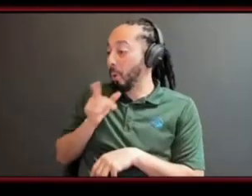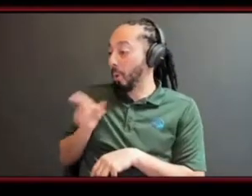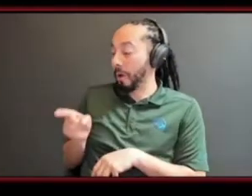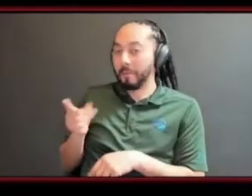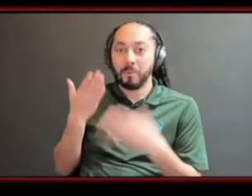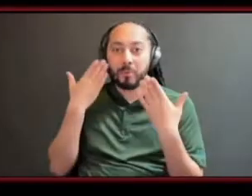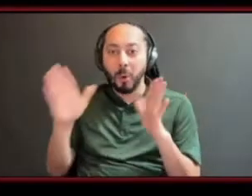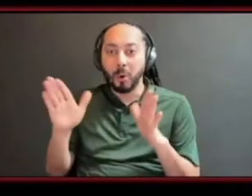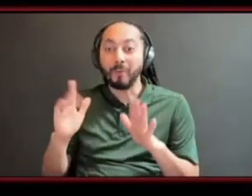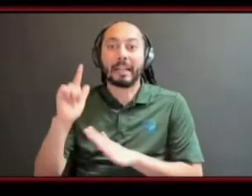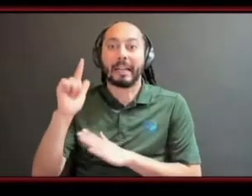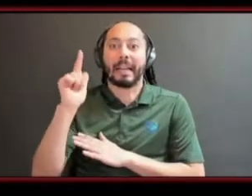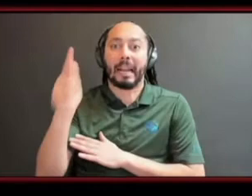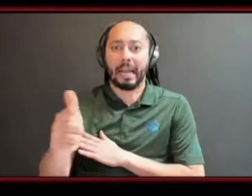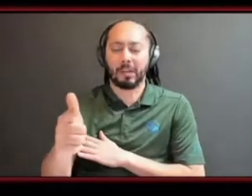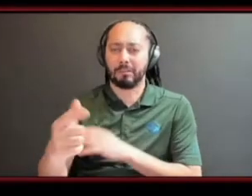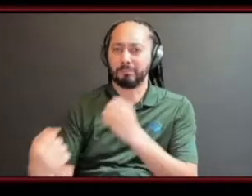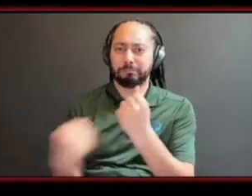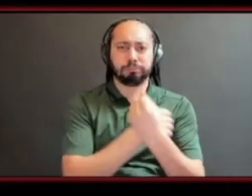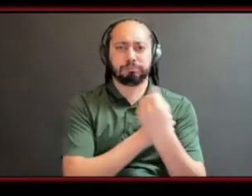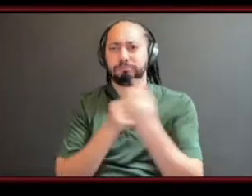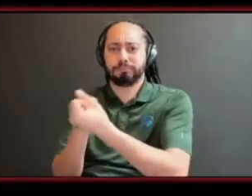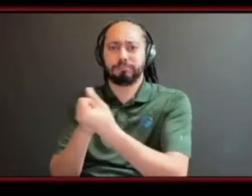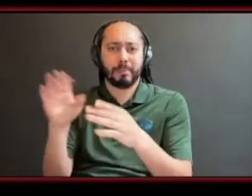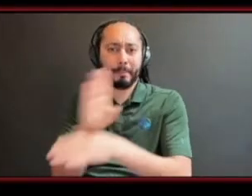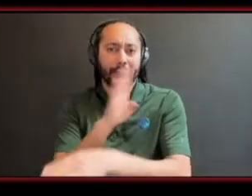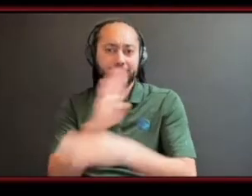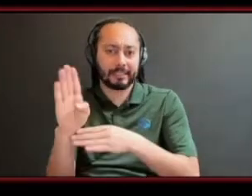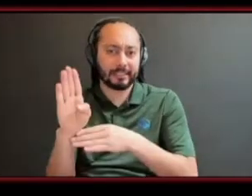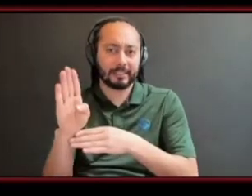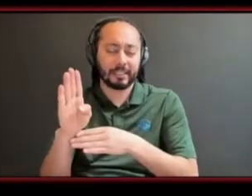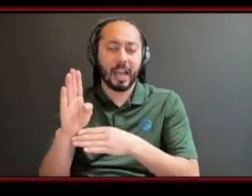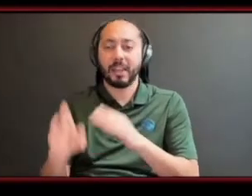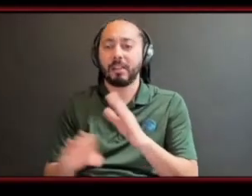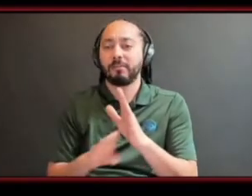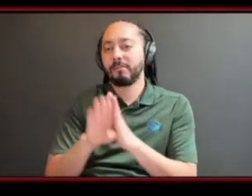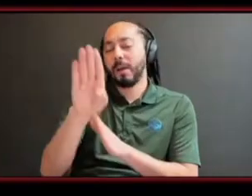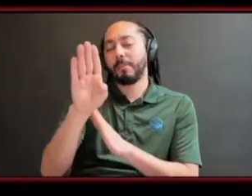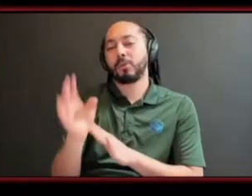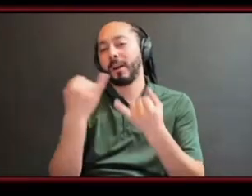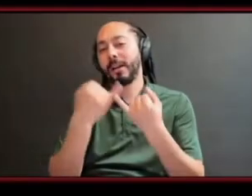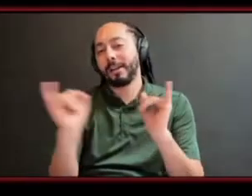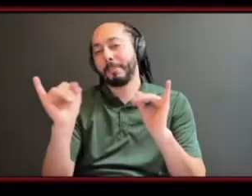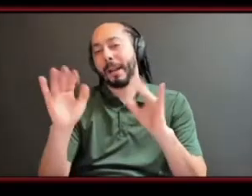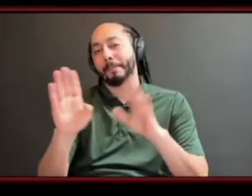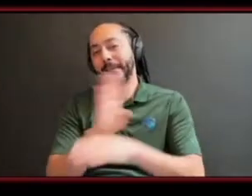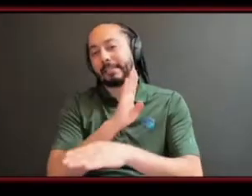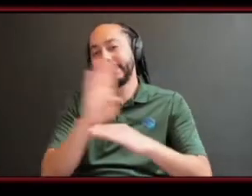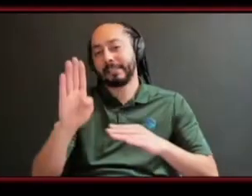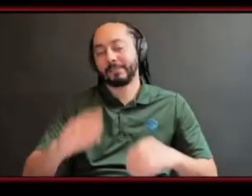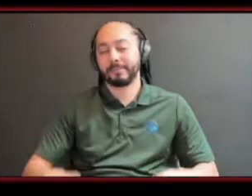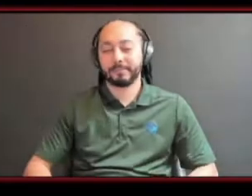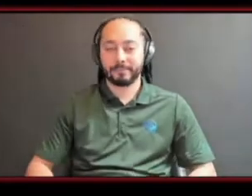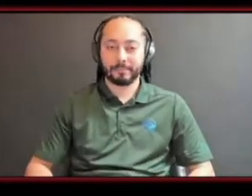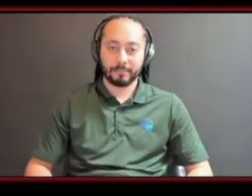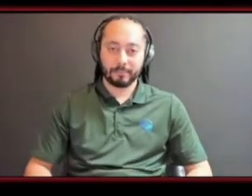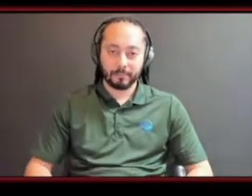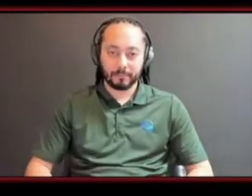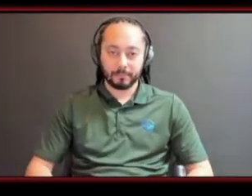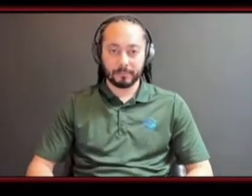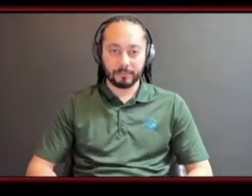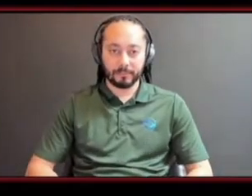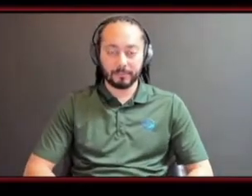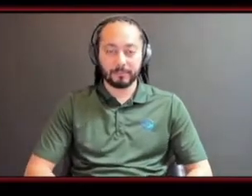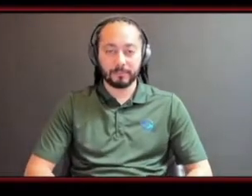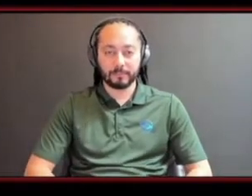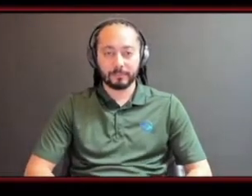to build your business um individually beautifully said so i think it's really important to step out of your